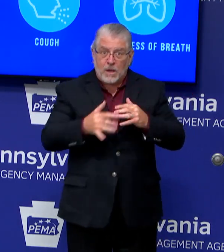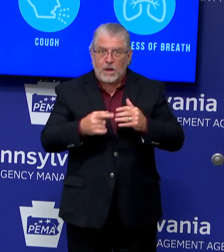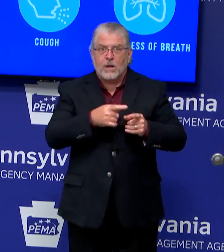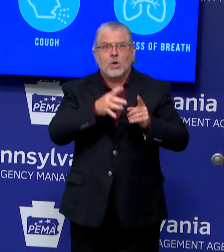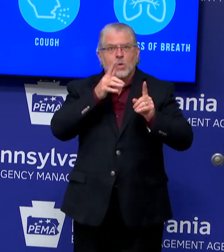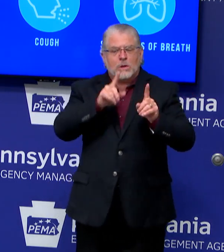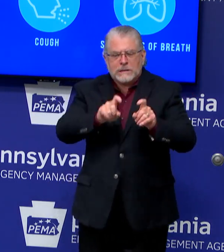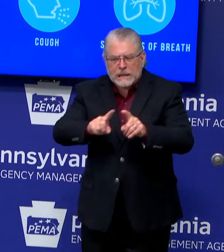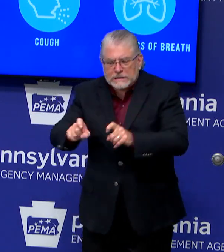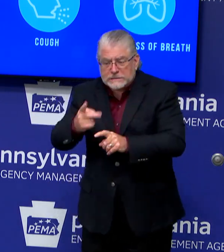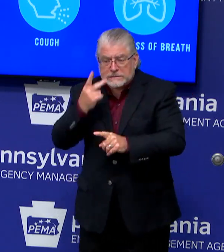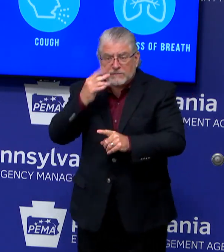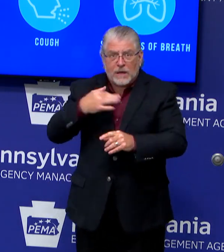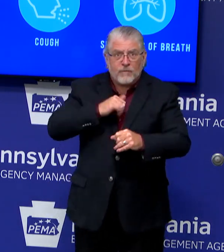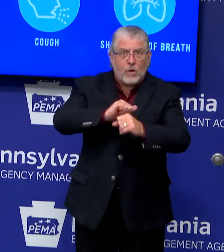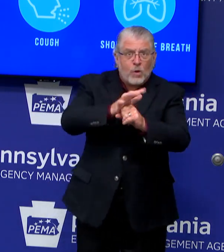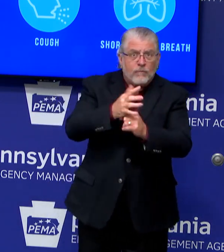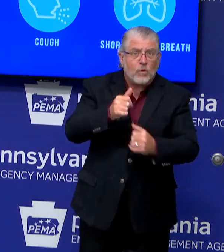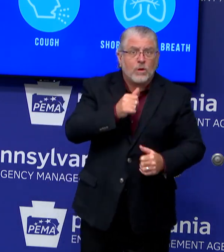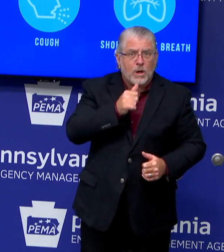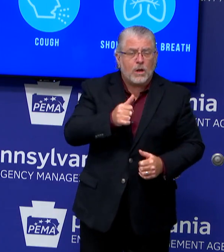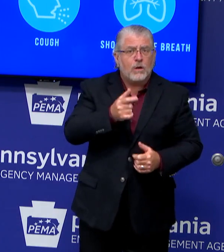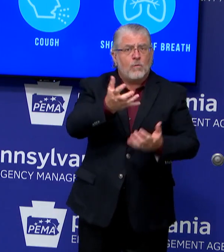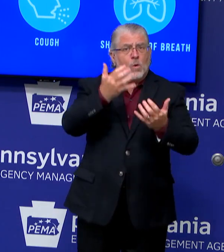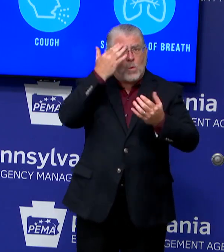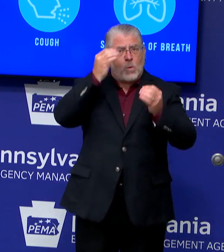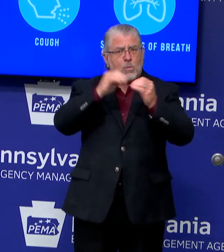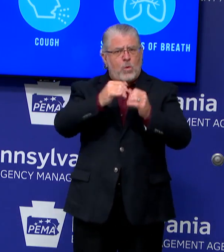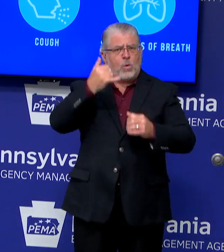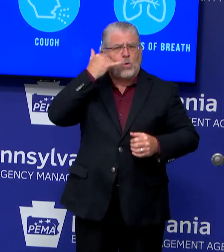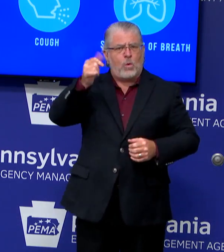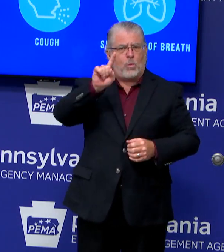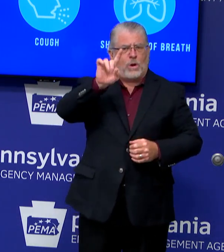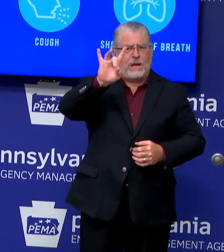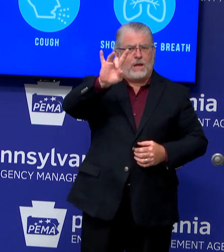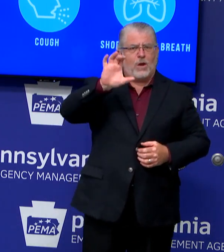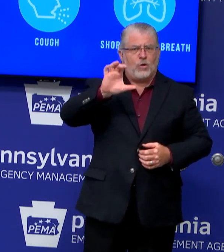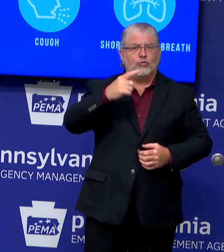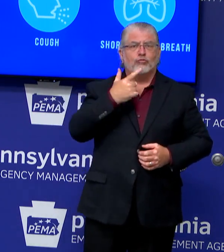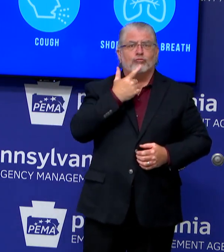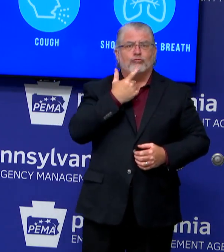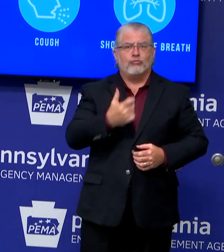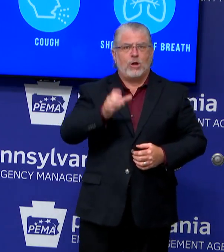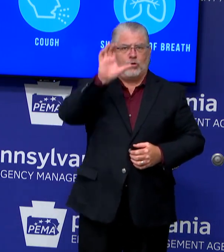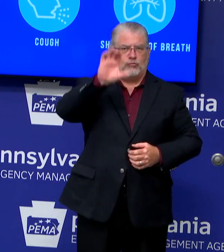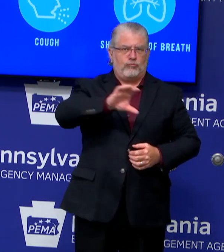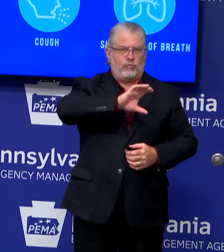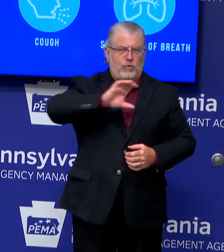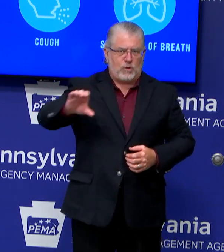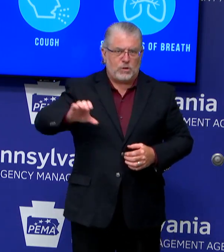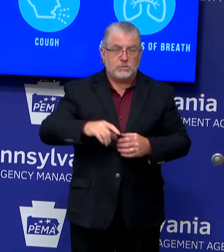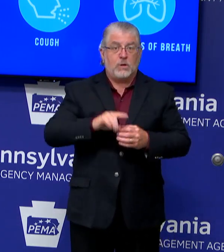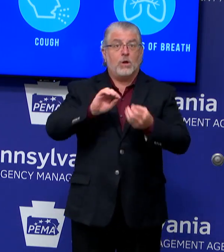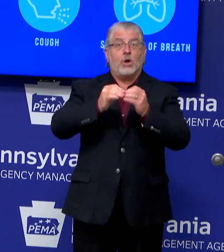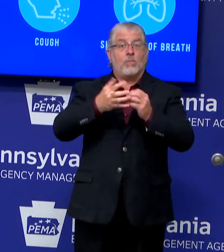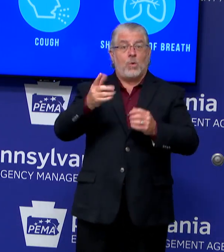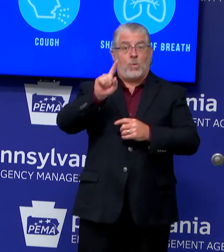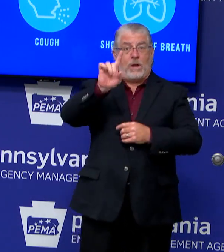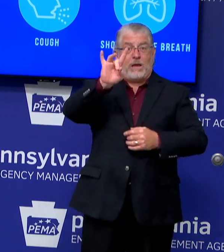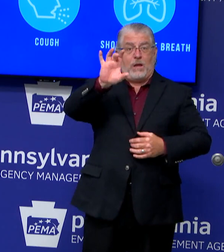-RED-CROSS, or in other words, 1-800-733-2767